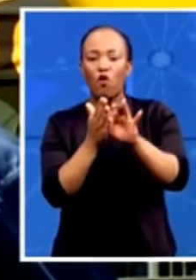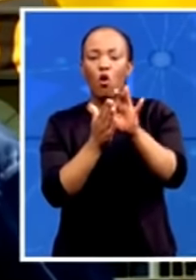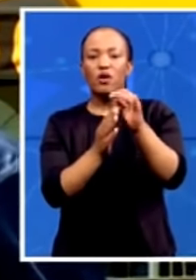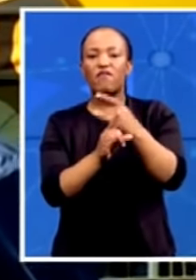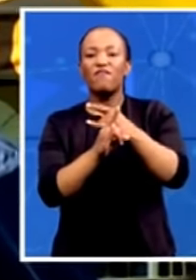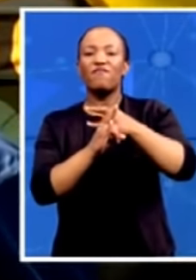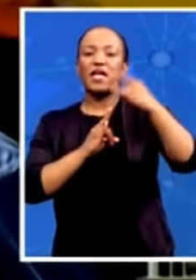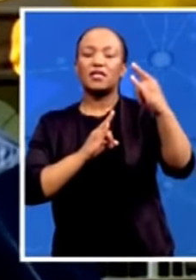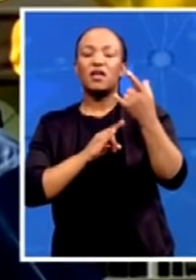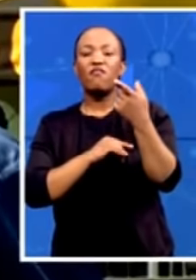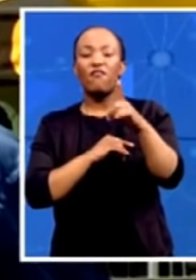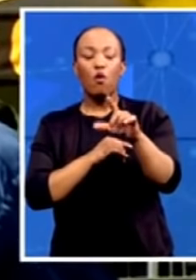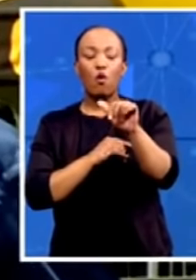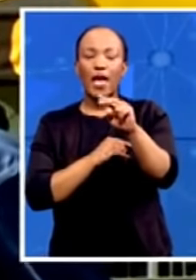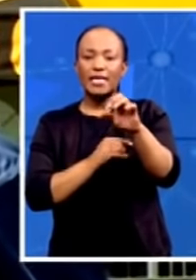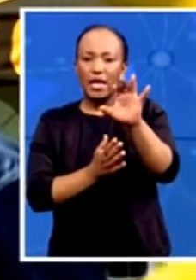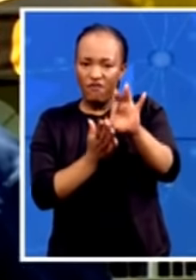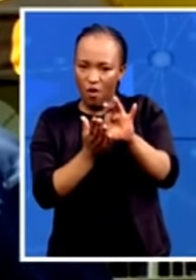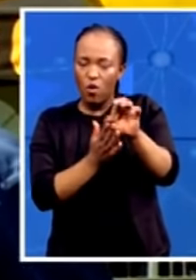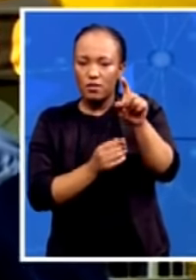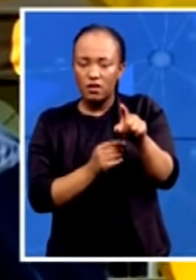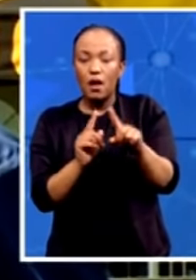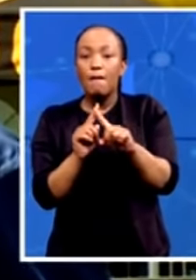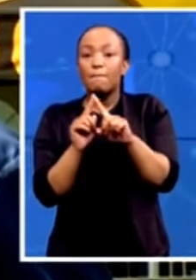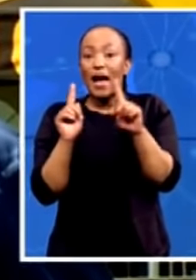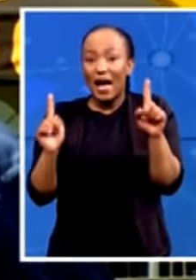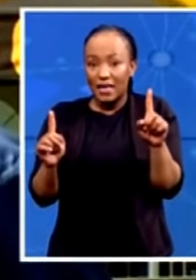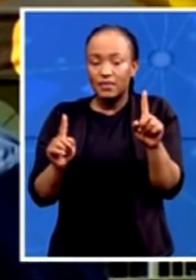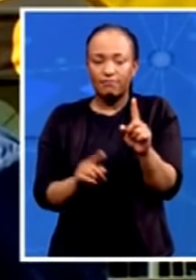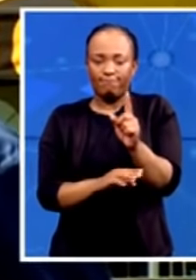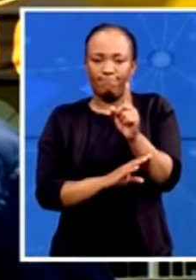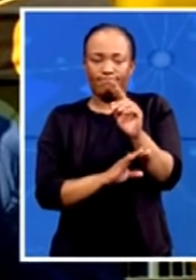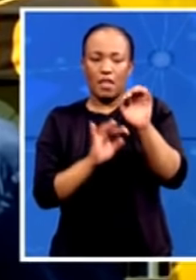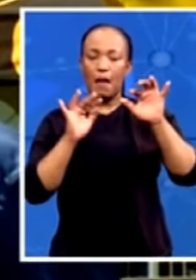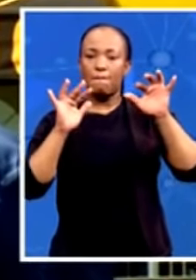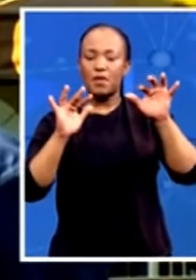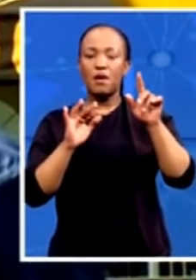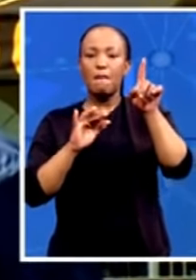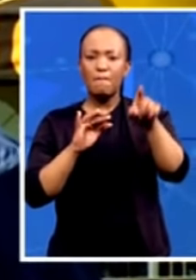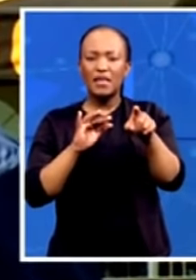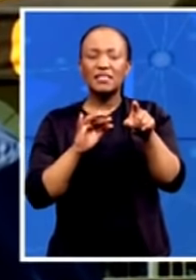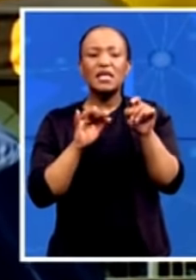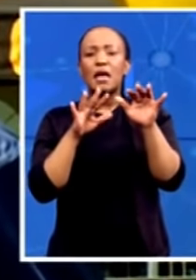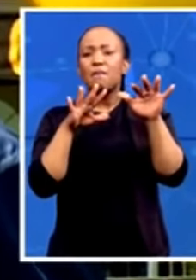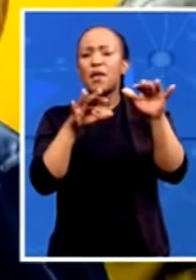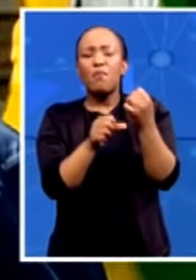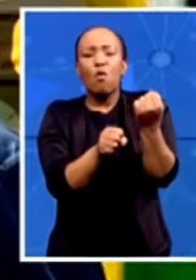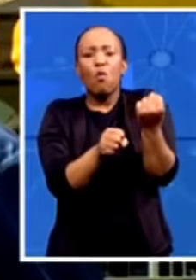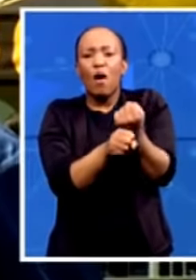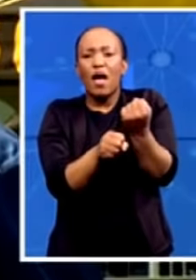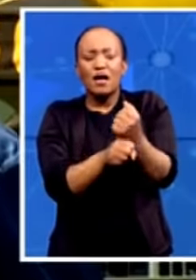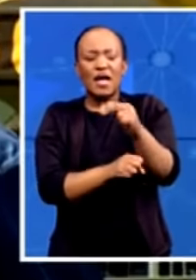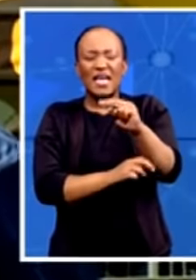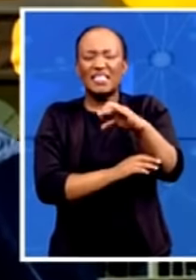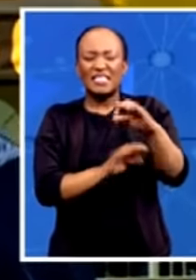But also, we calling upon our people to remove the inefficient NEC, to remove the inefficient president of